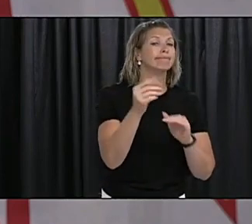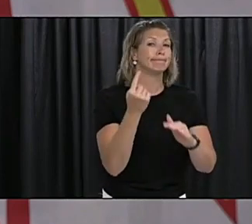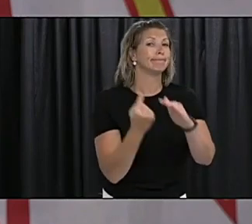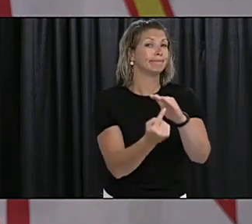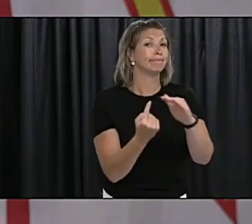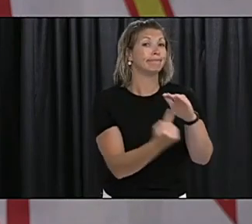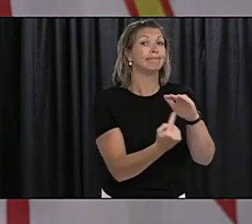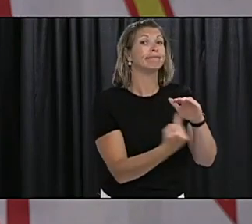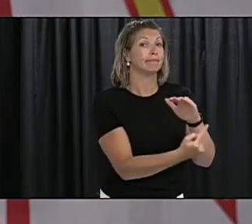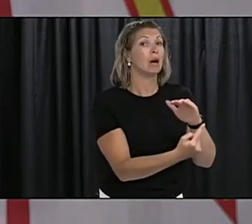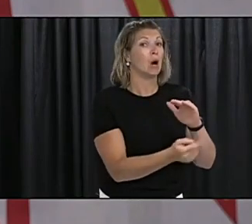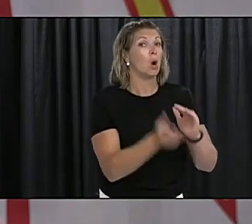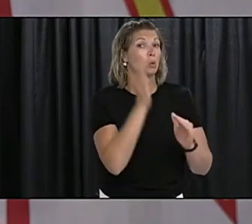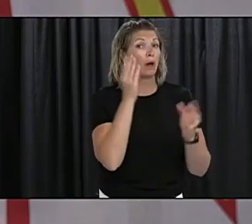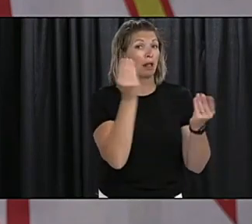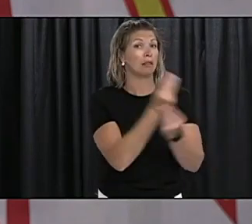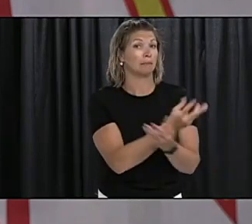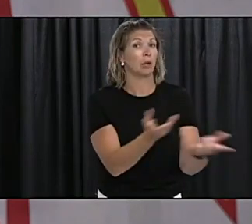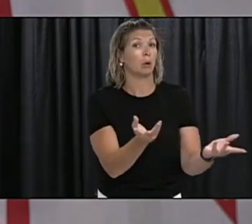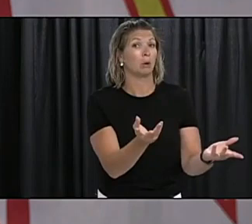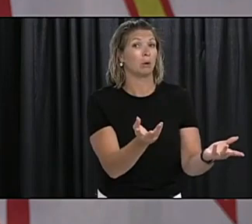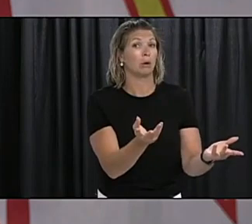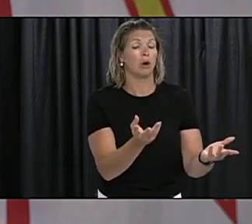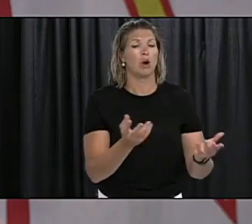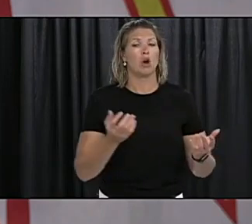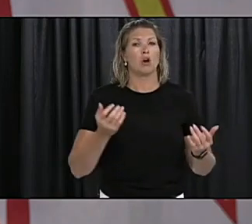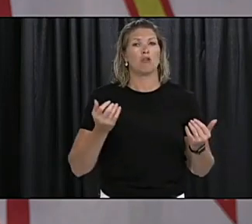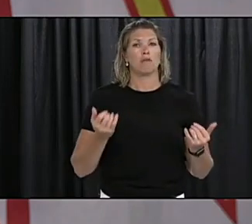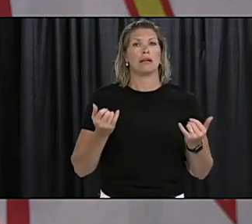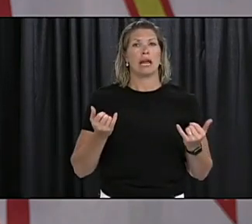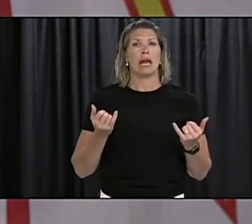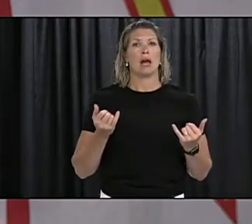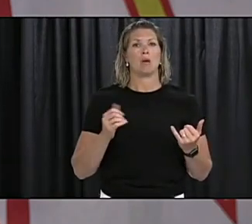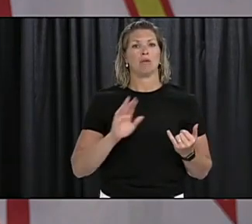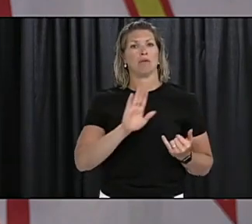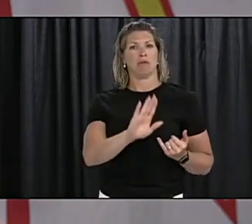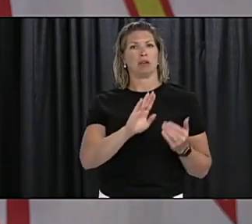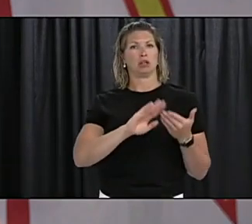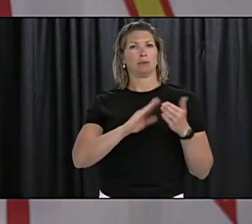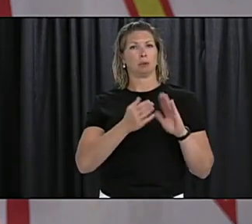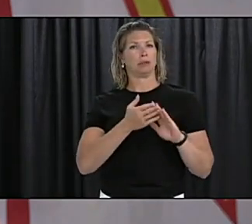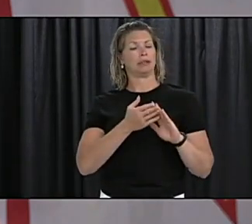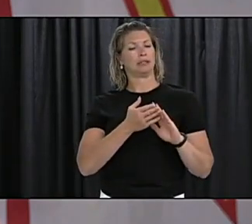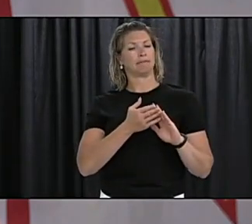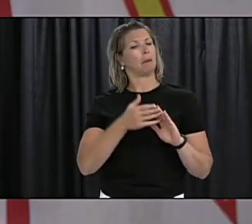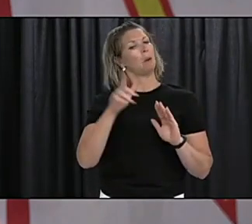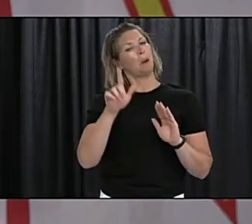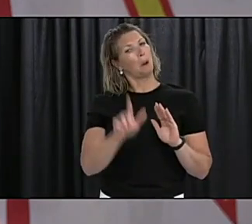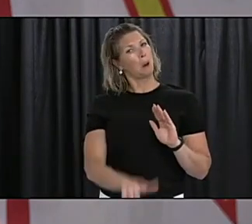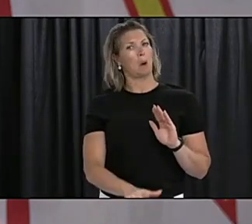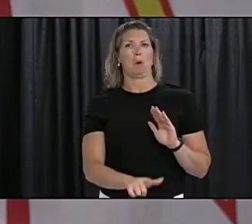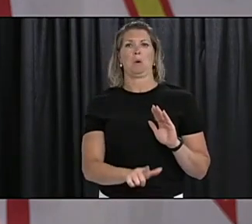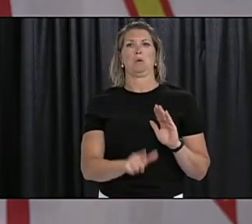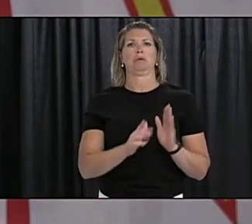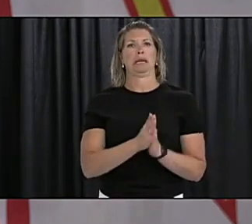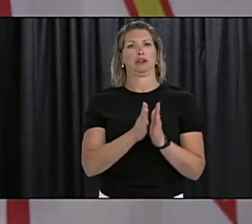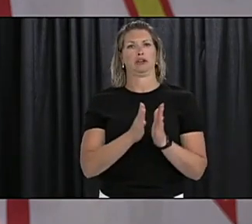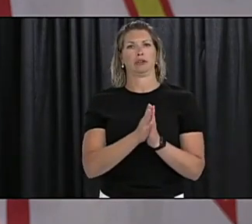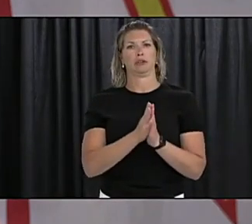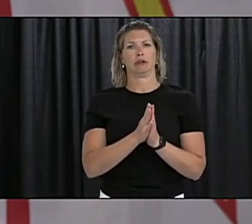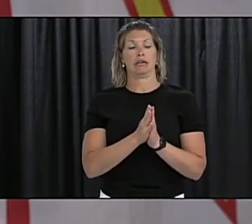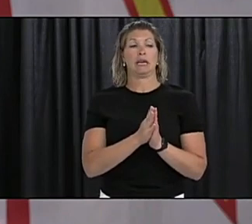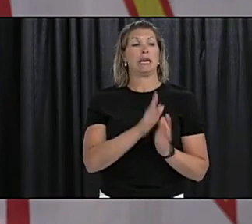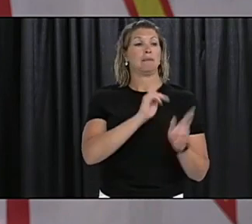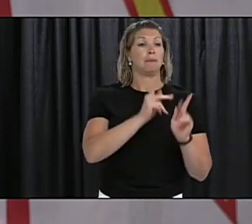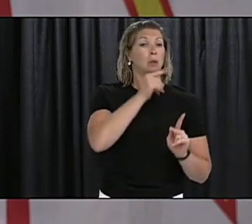so there's at the moment the risk to the community is low the people involved are quarantined